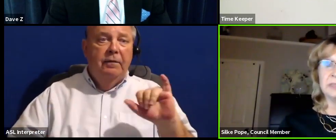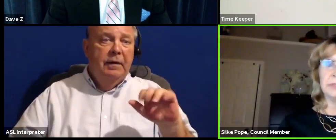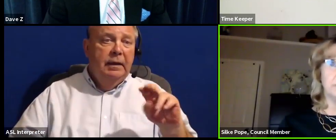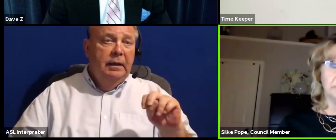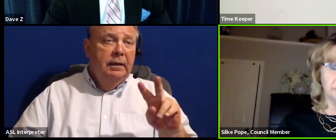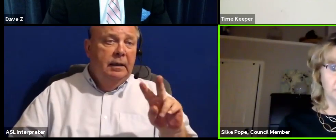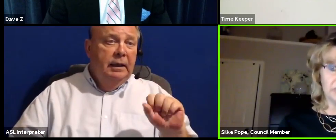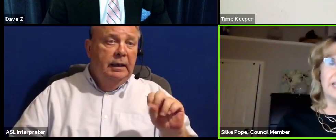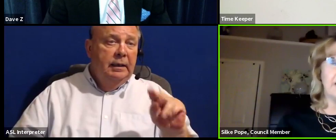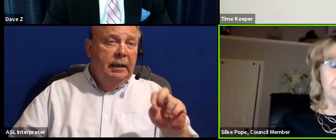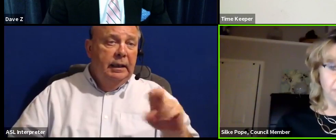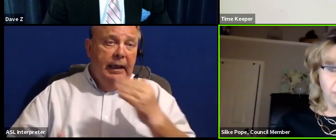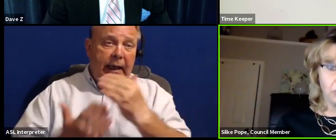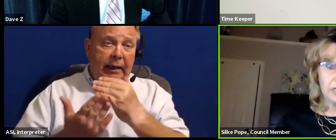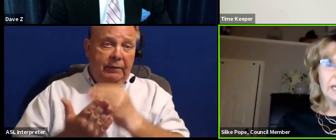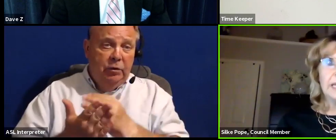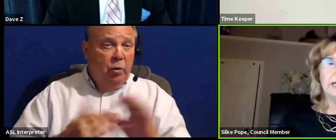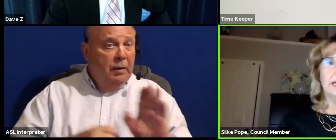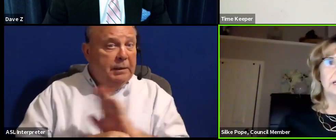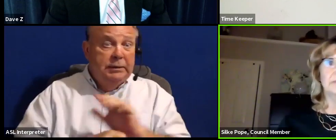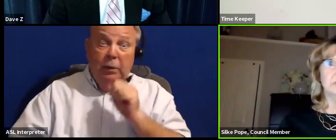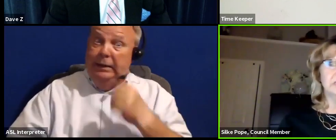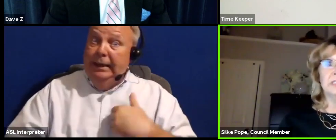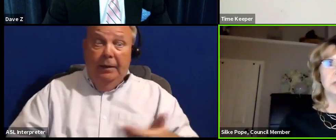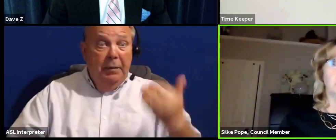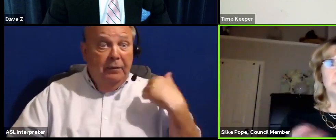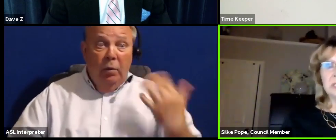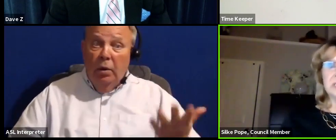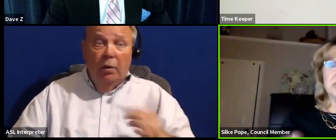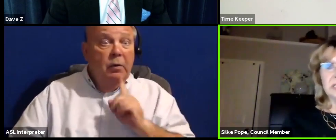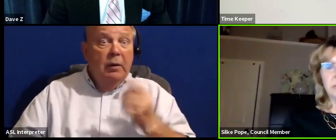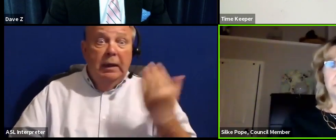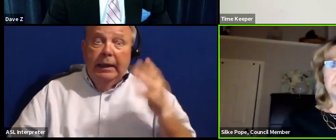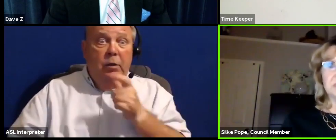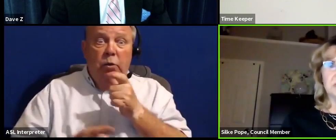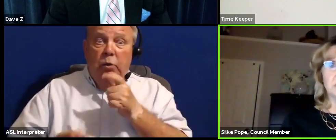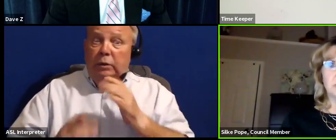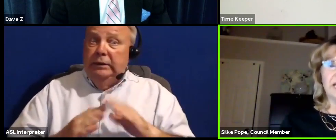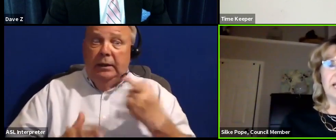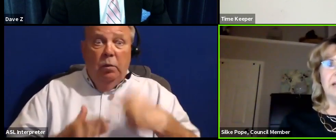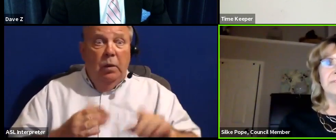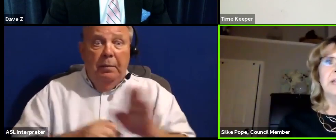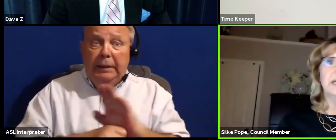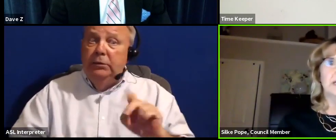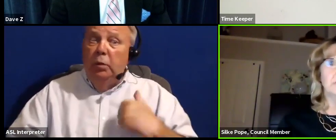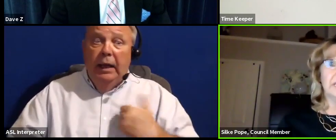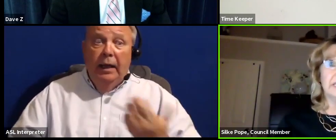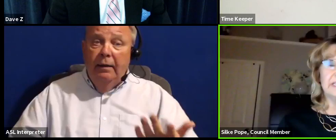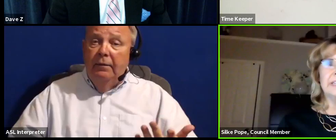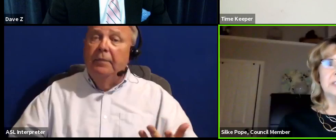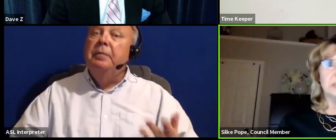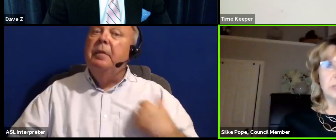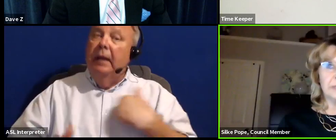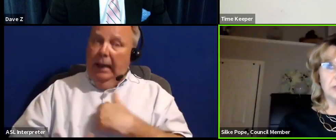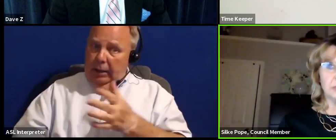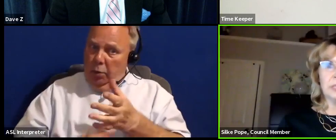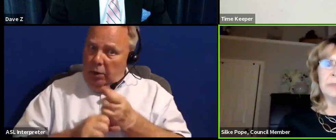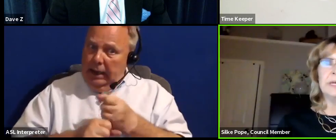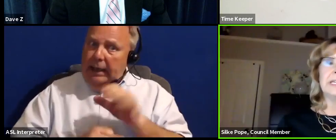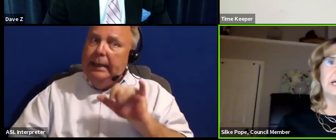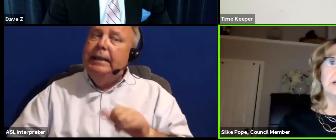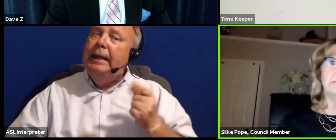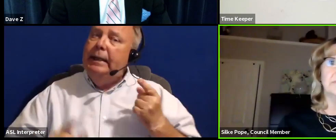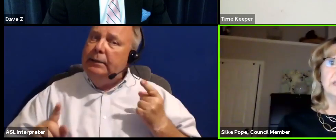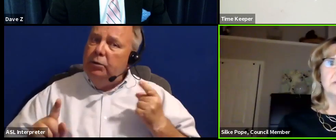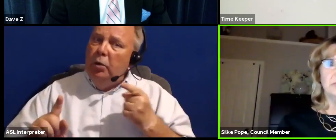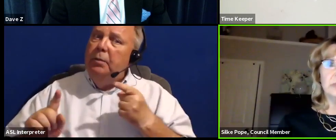businesses, which we didn't have before. We really didn't know who was in the city, what businesses do we have, and we're getting there slowly but surely.